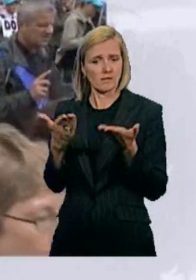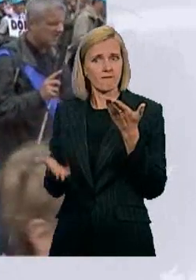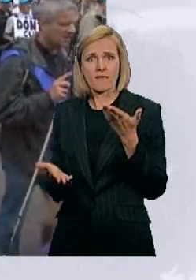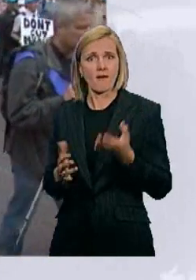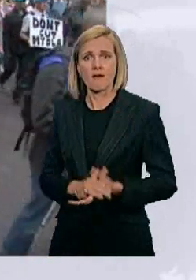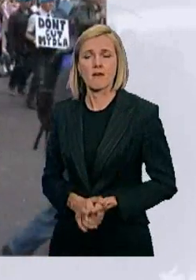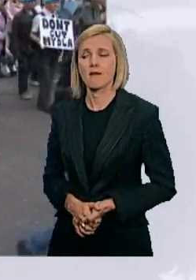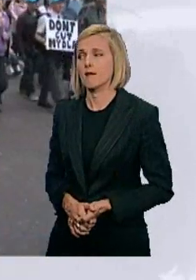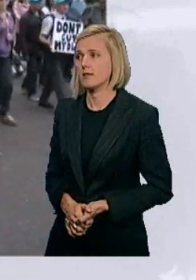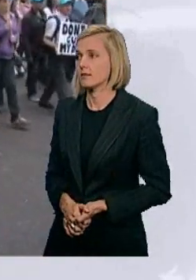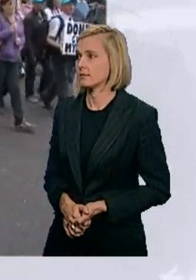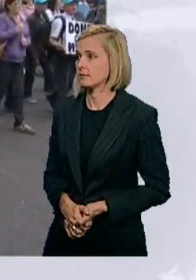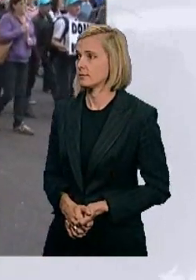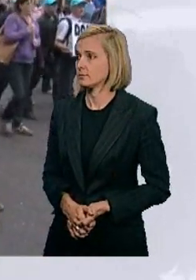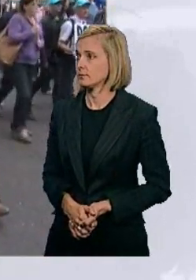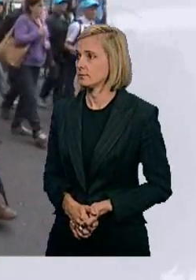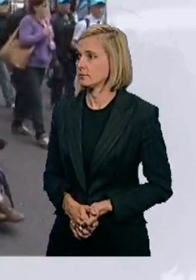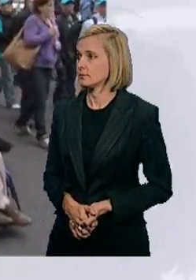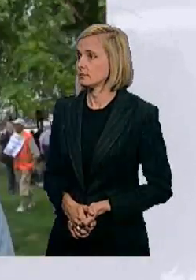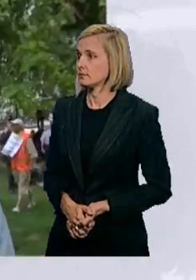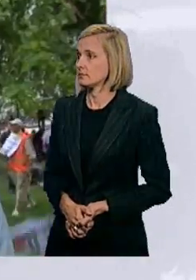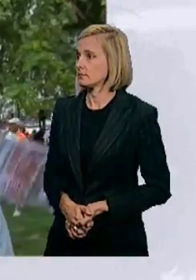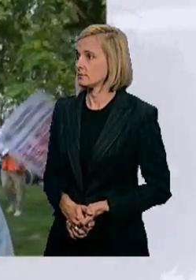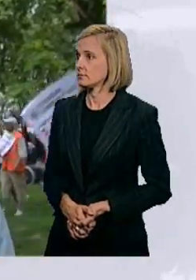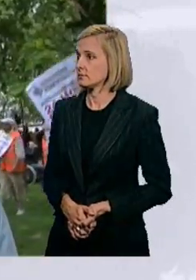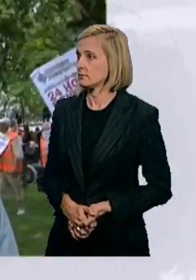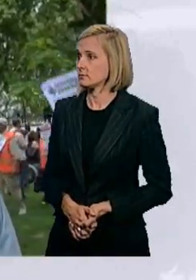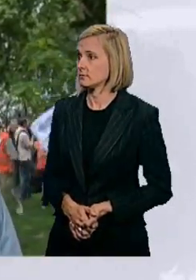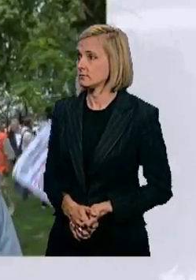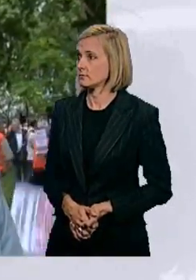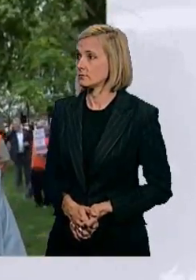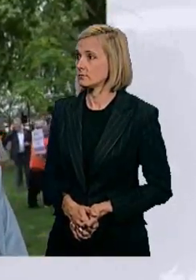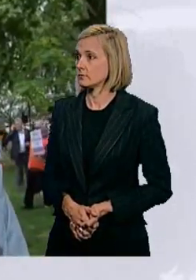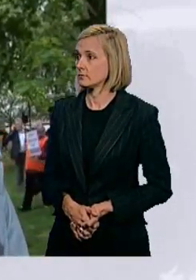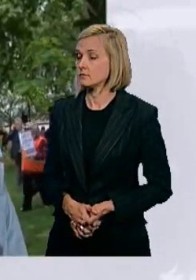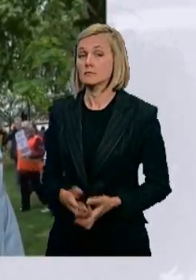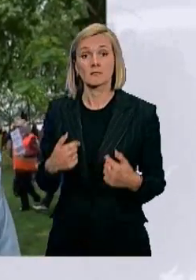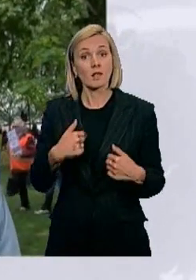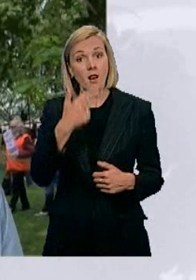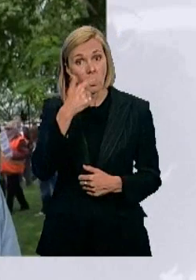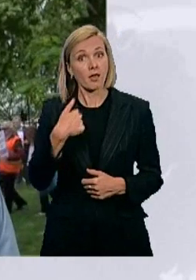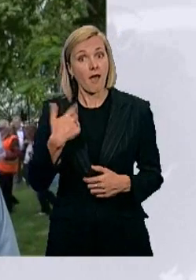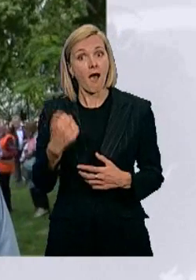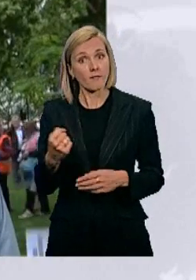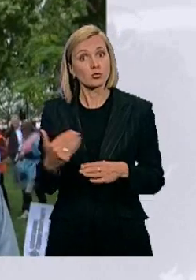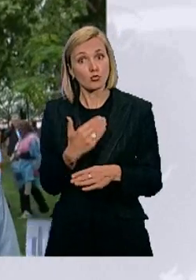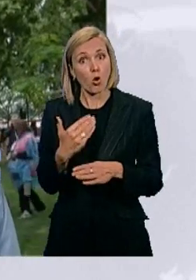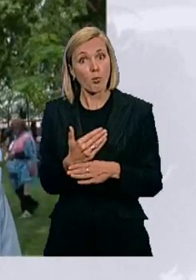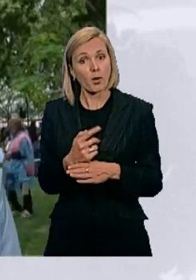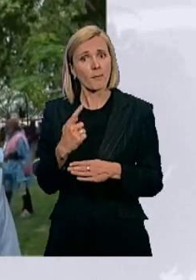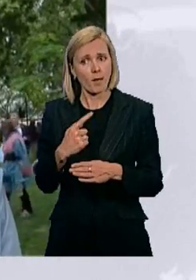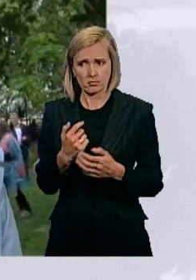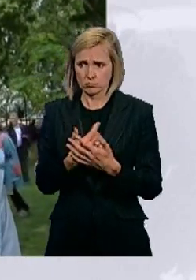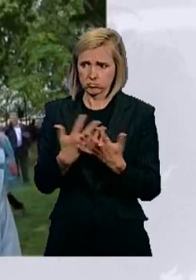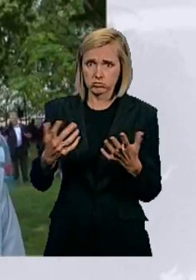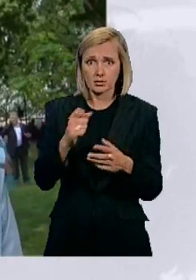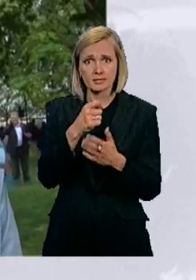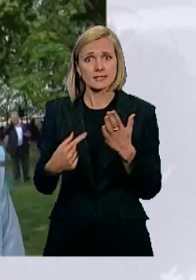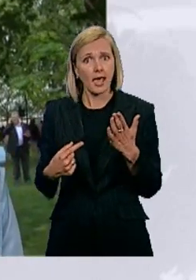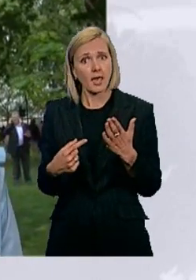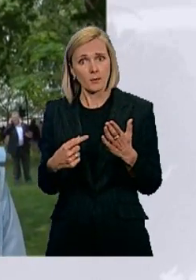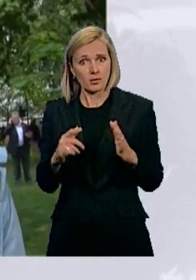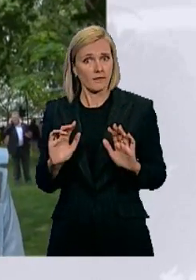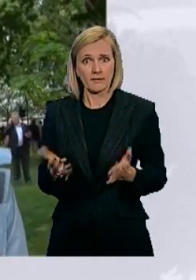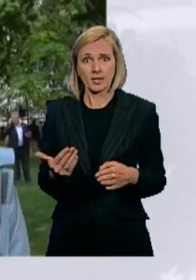reforms are making their lives impossible I'm fortunate in that I'm actually employed but there's a lot of disabled people